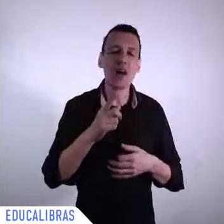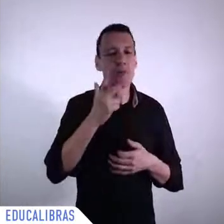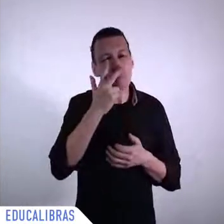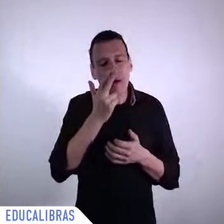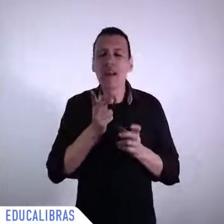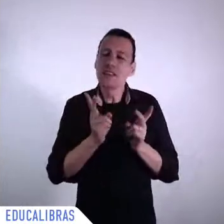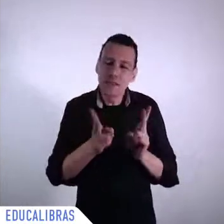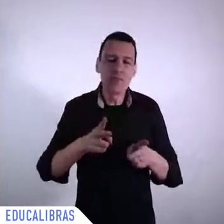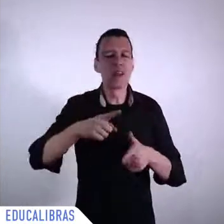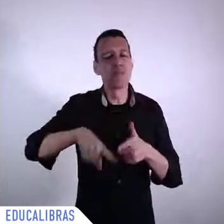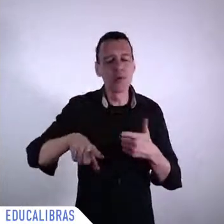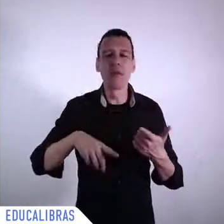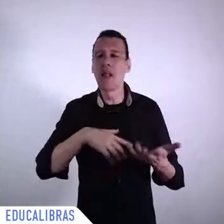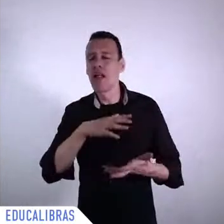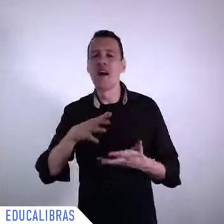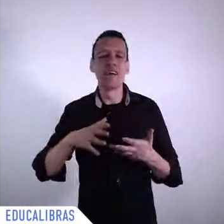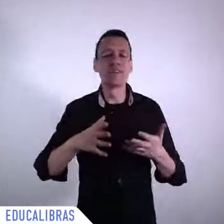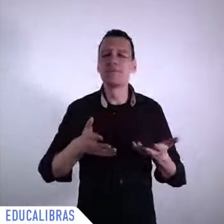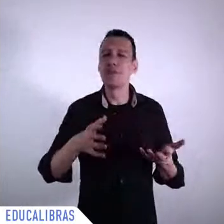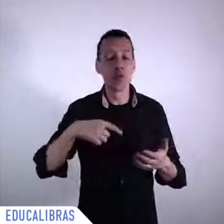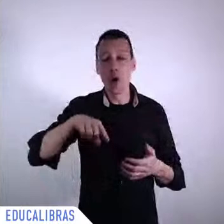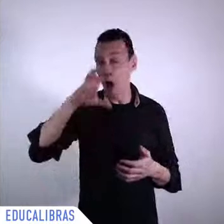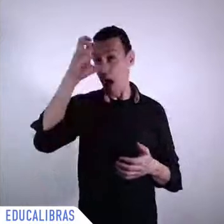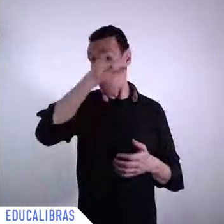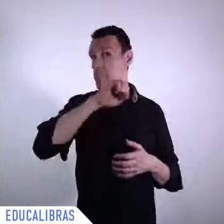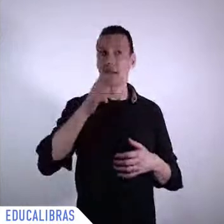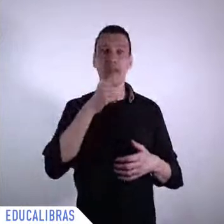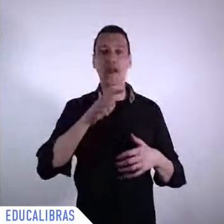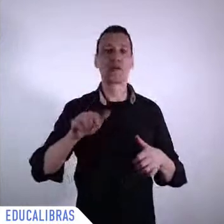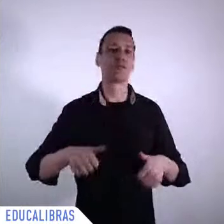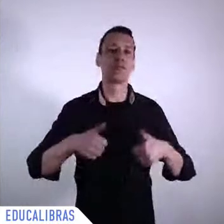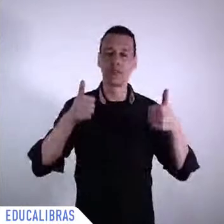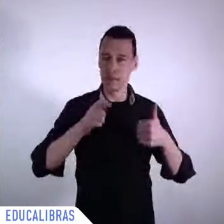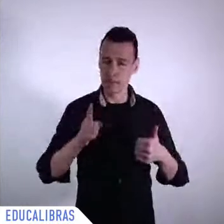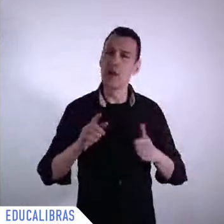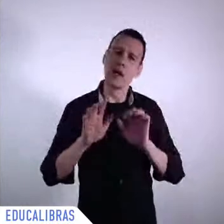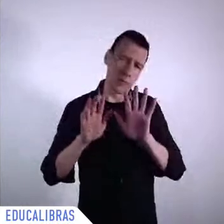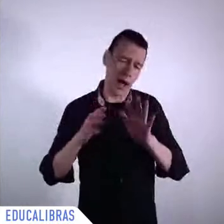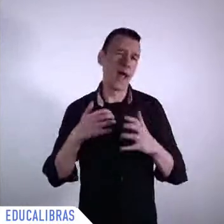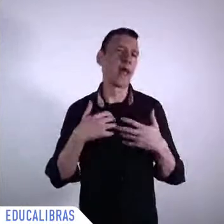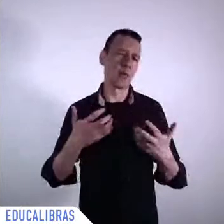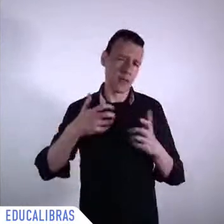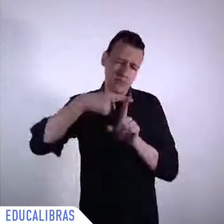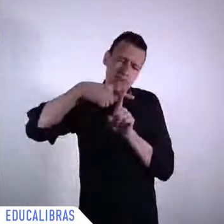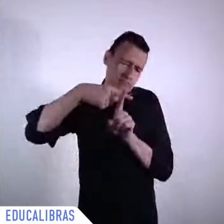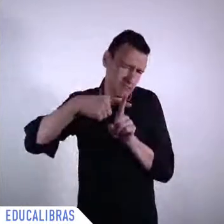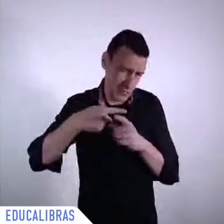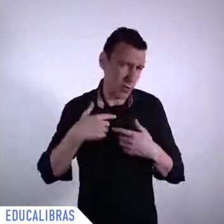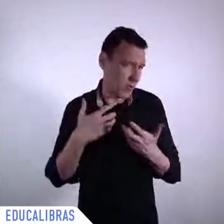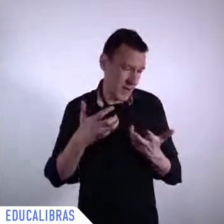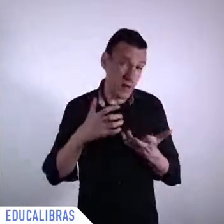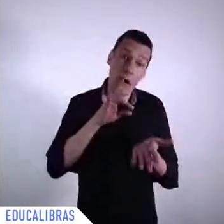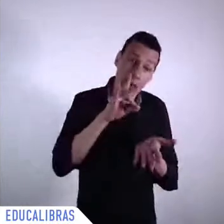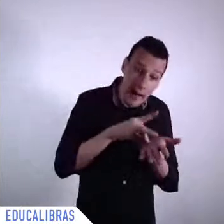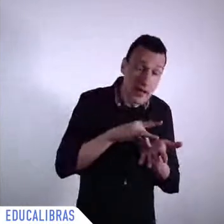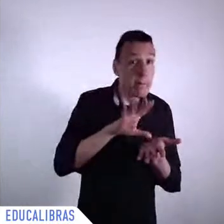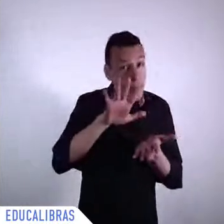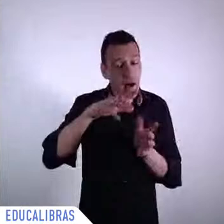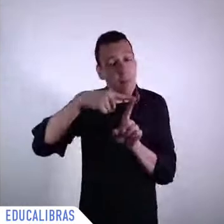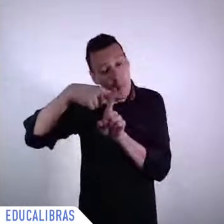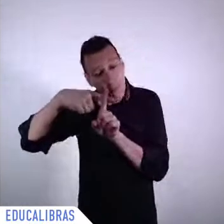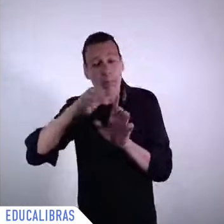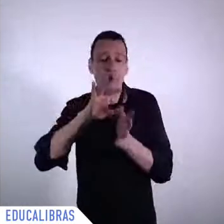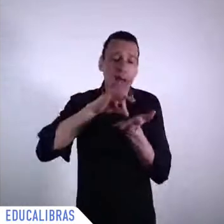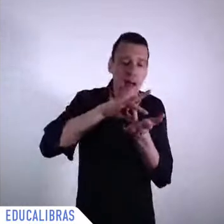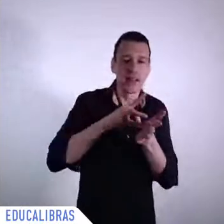me enormously nowadays is that there is definitely a huge movement all around the world